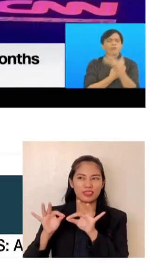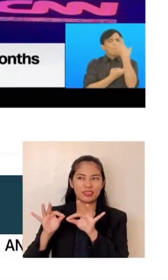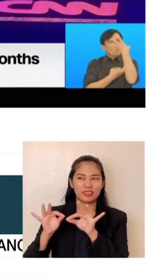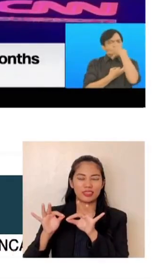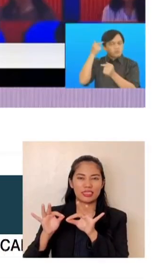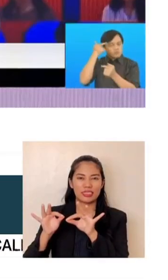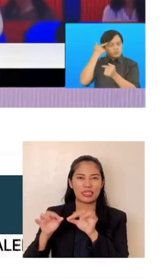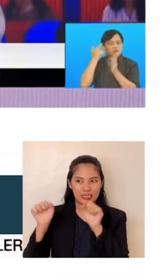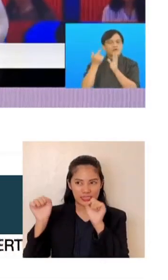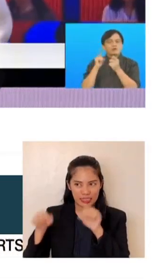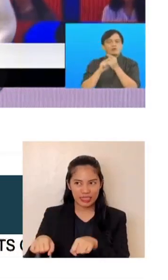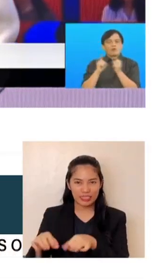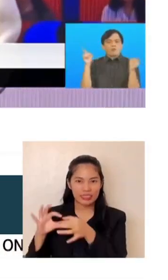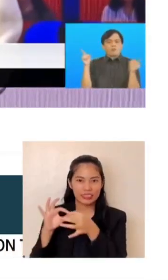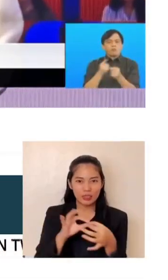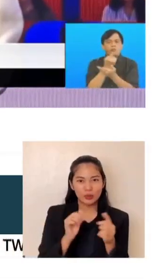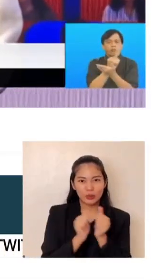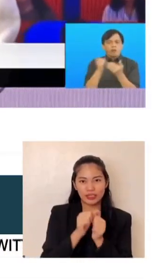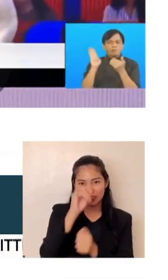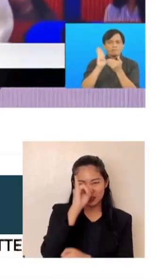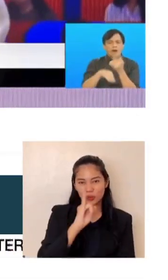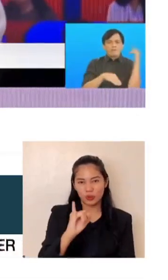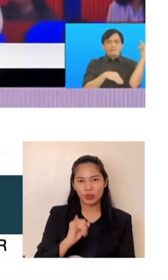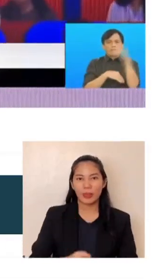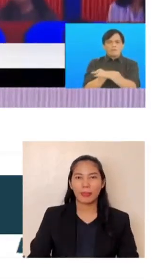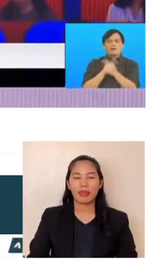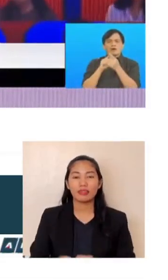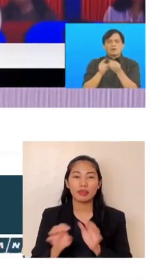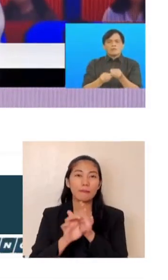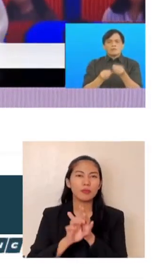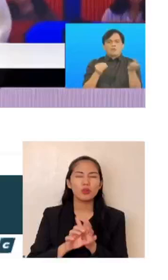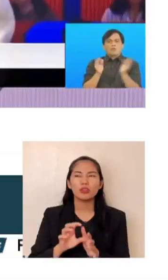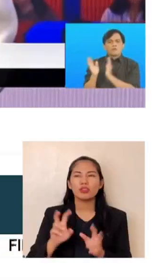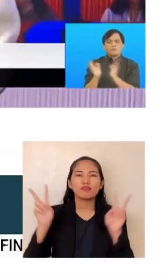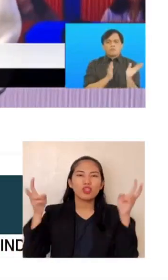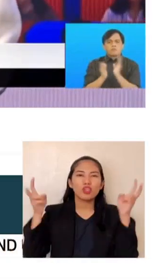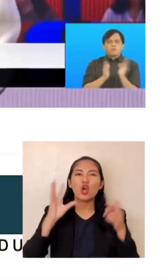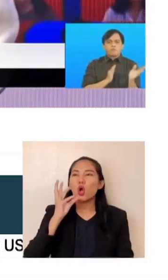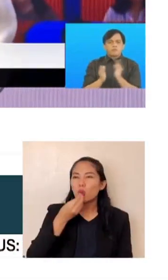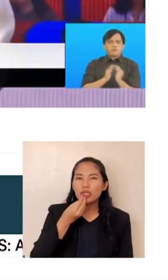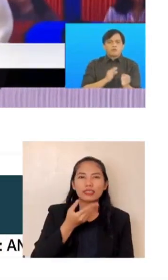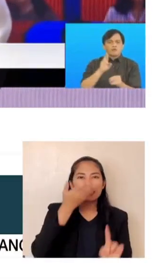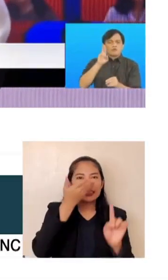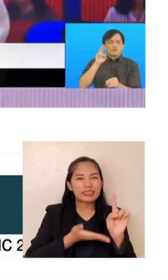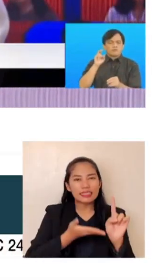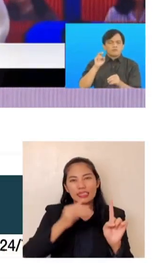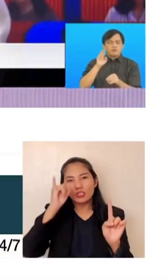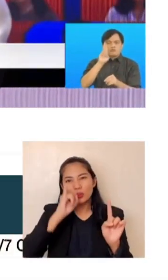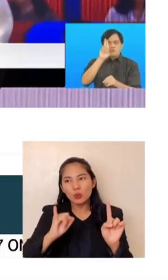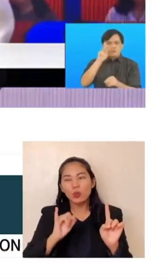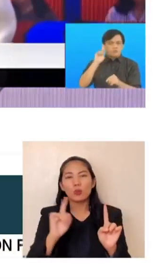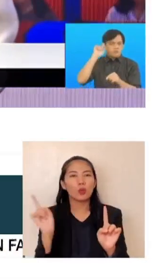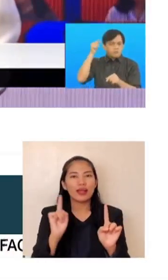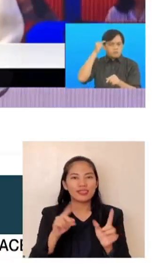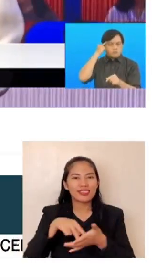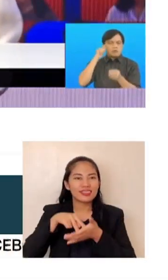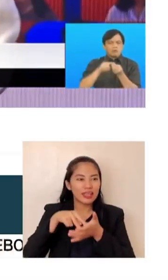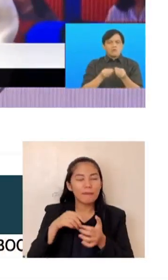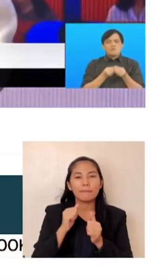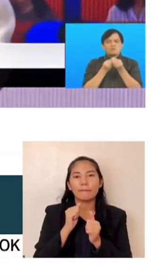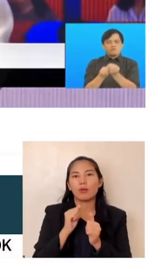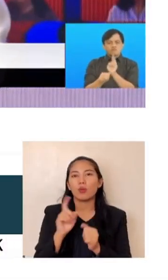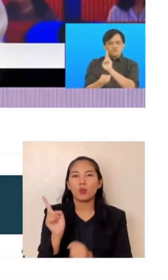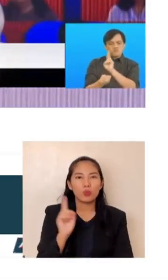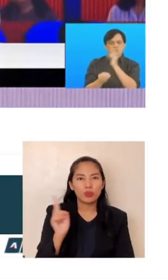Who is really Isco Moreno, what he stands for. Because sometimes, I mean, he's